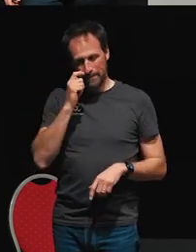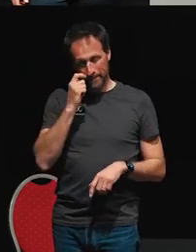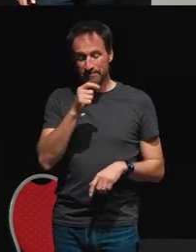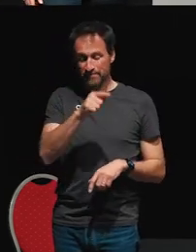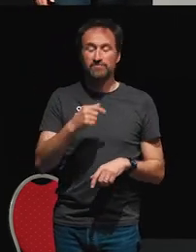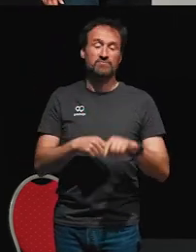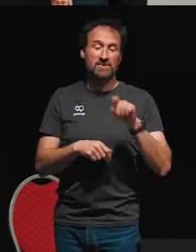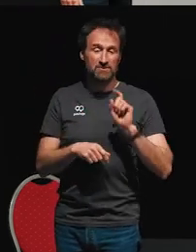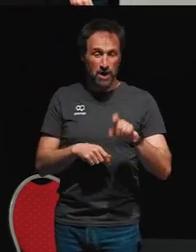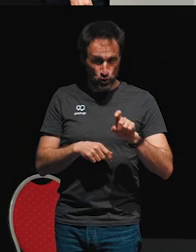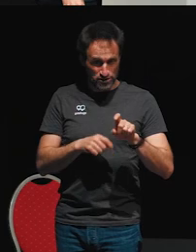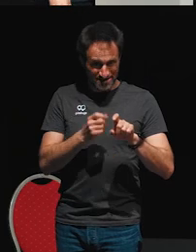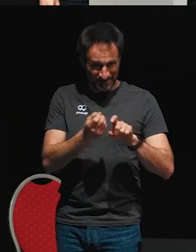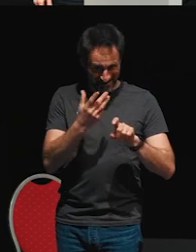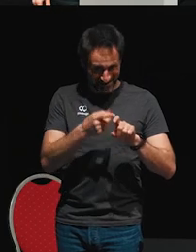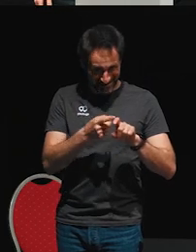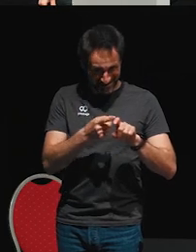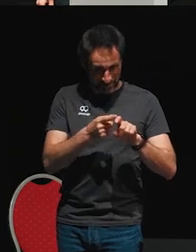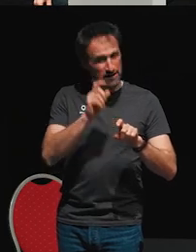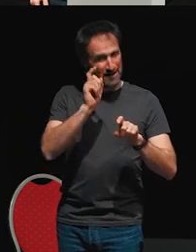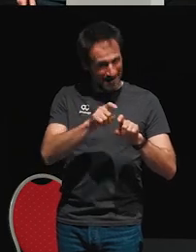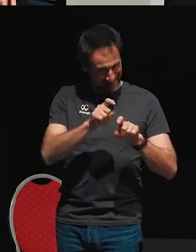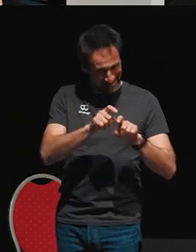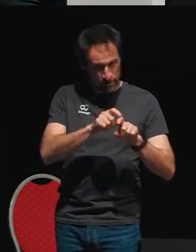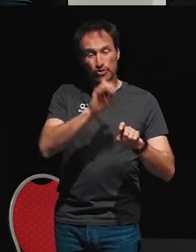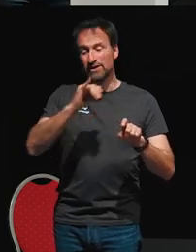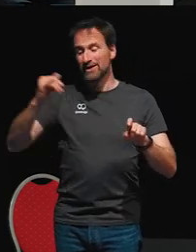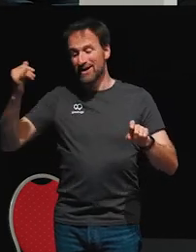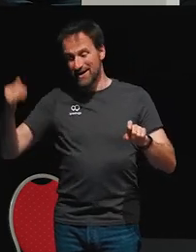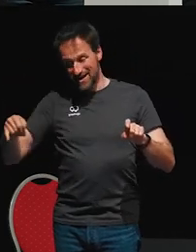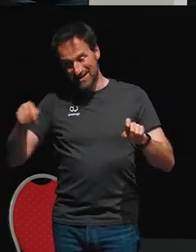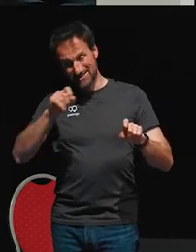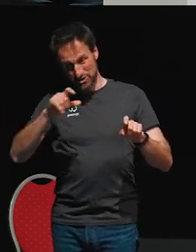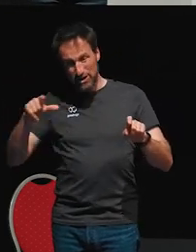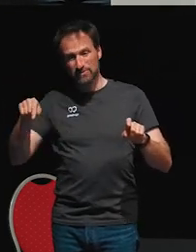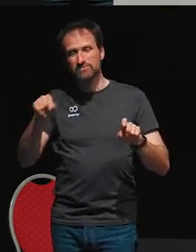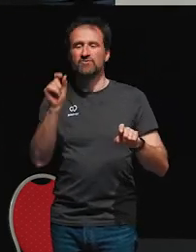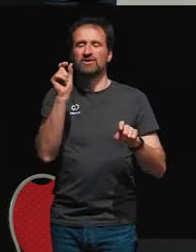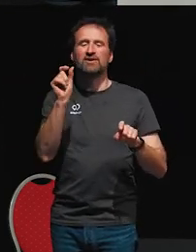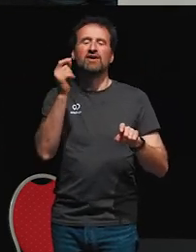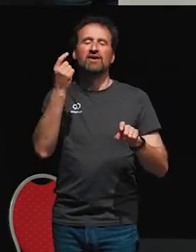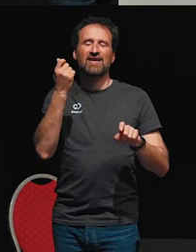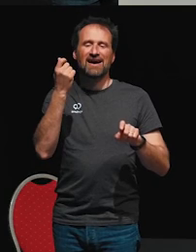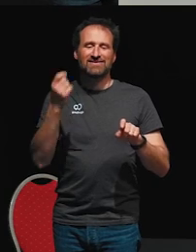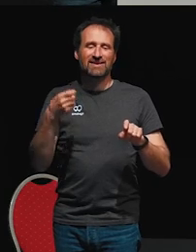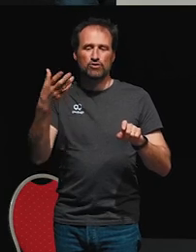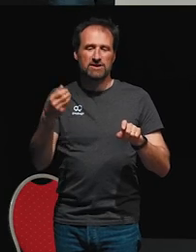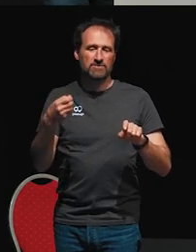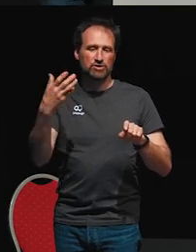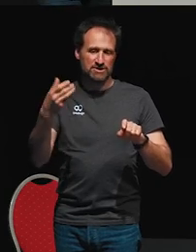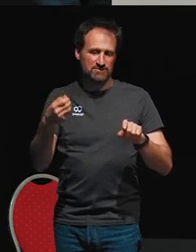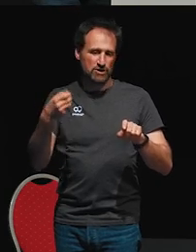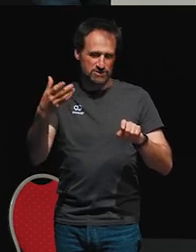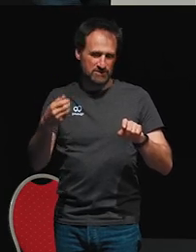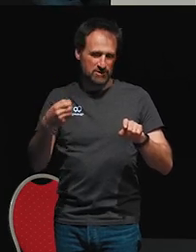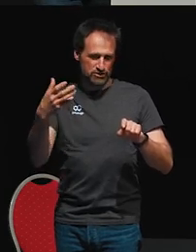we saw. And the last stream is going to emit these strings of timey-y-me values. And it turns out that this is a